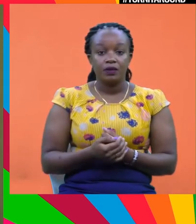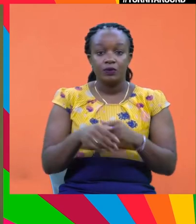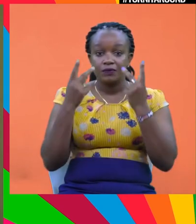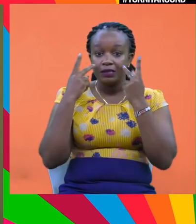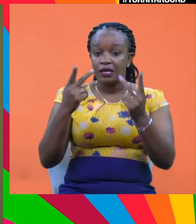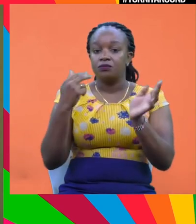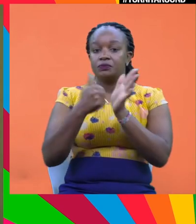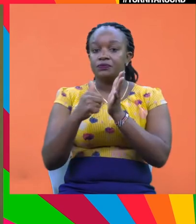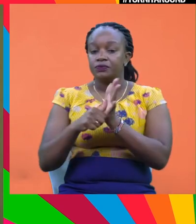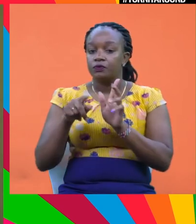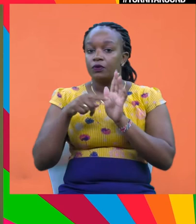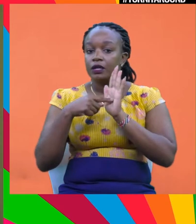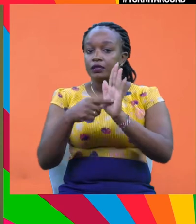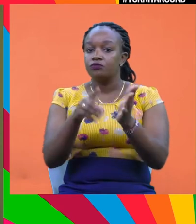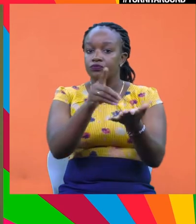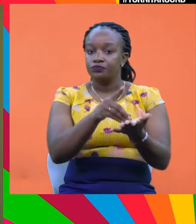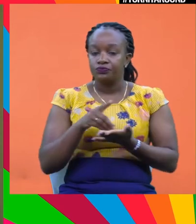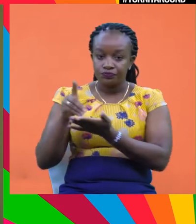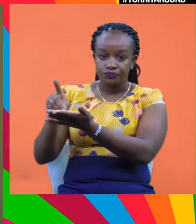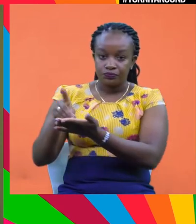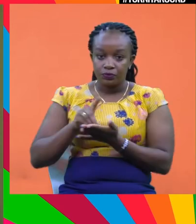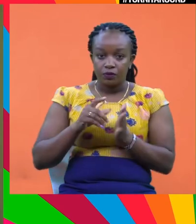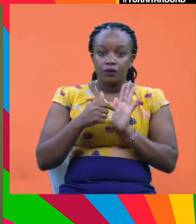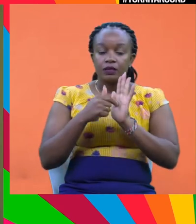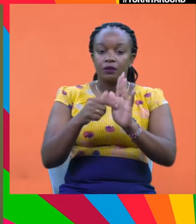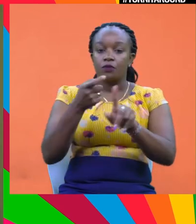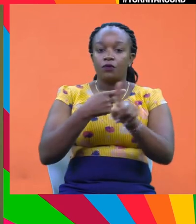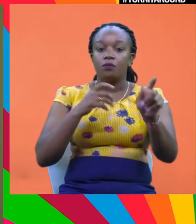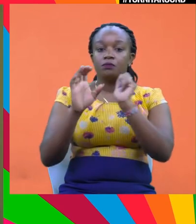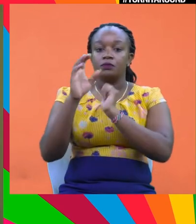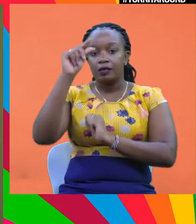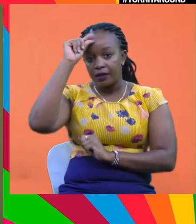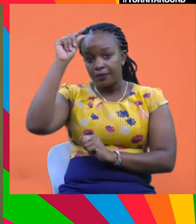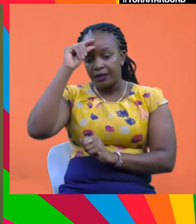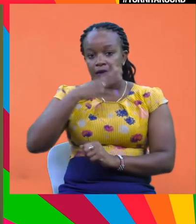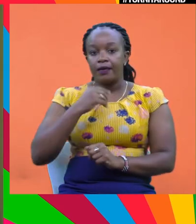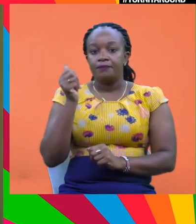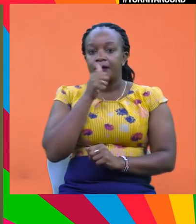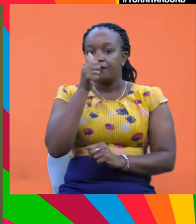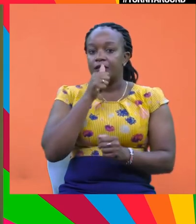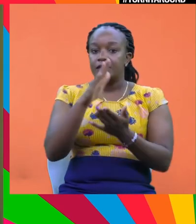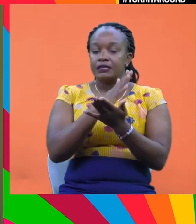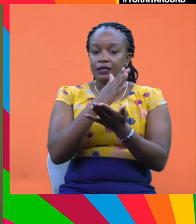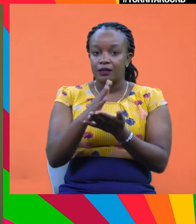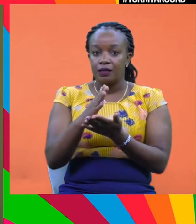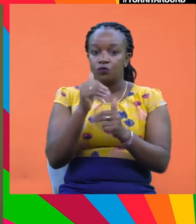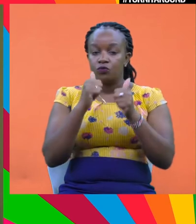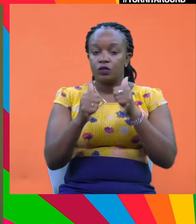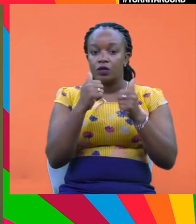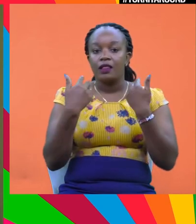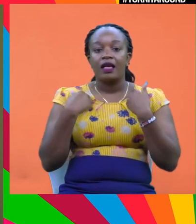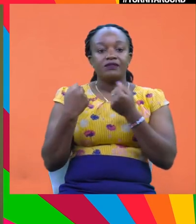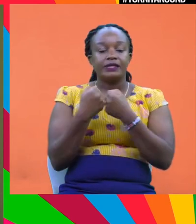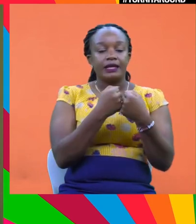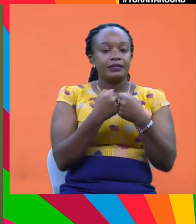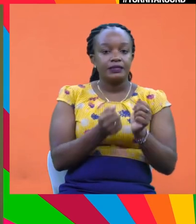seen, of course, a surge in debt, both on the government side and in parts of the private sector. And this will add challenges down the road.